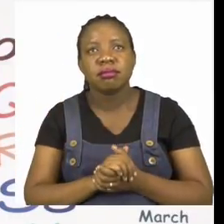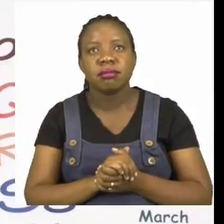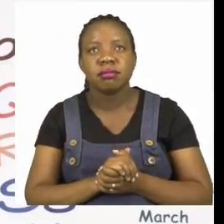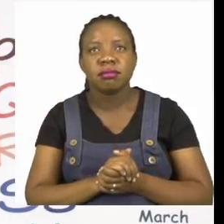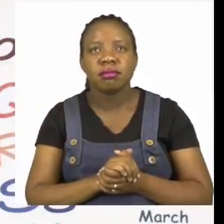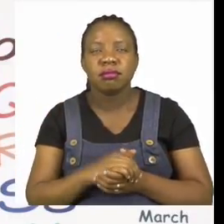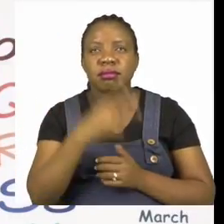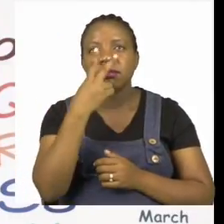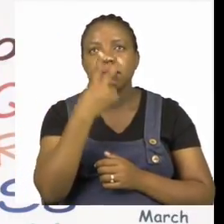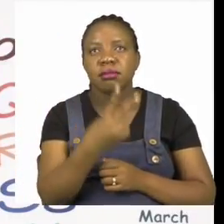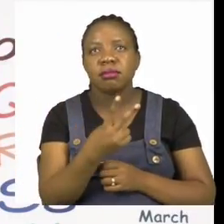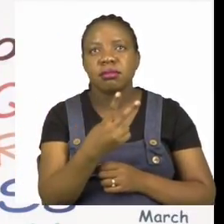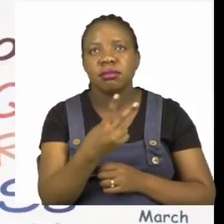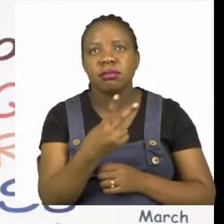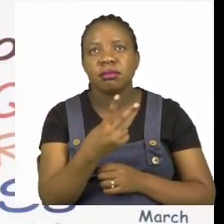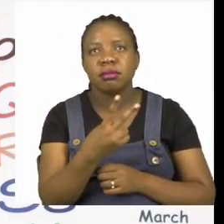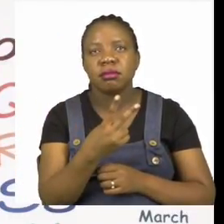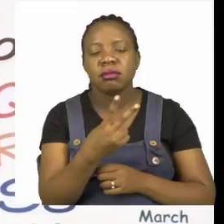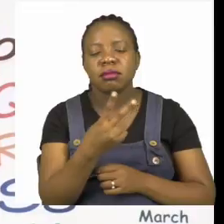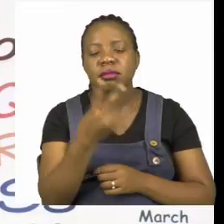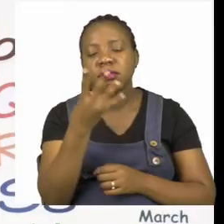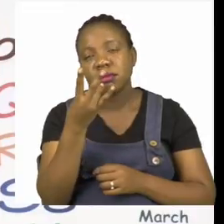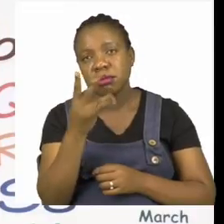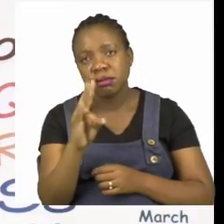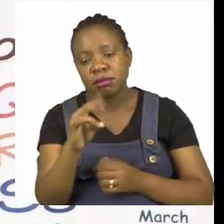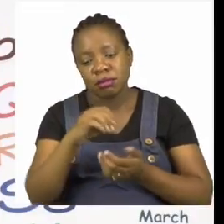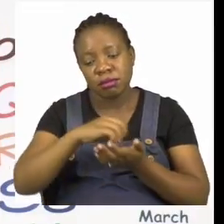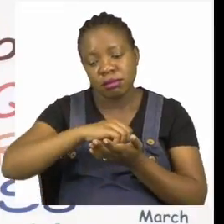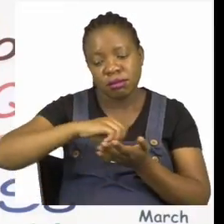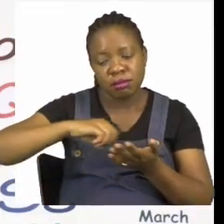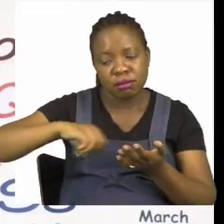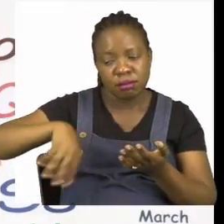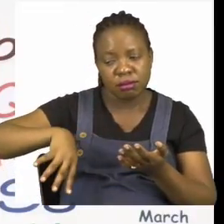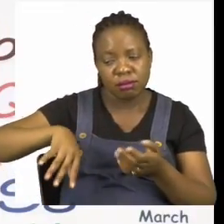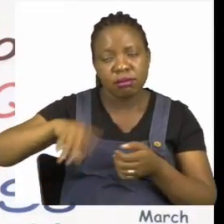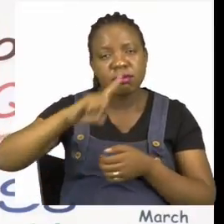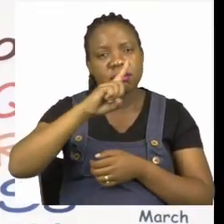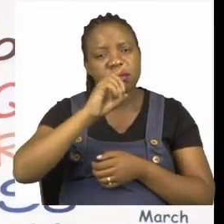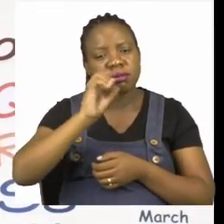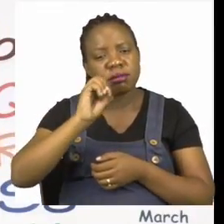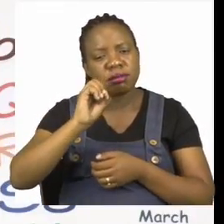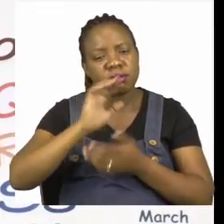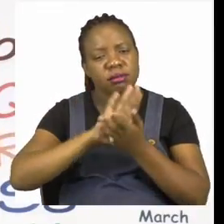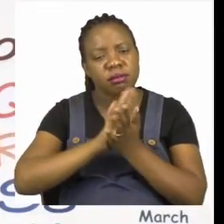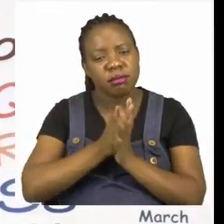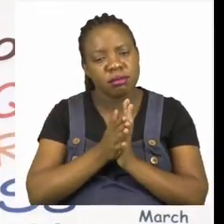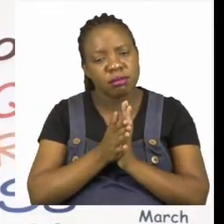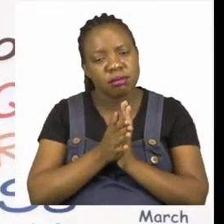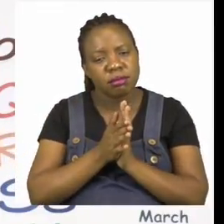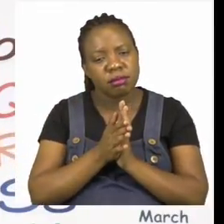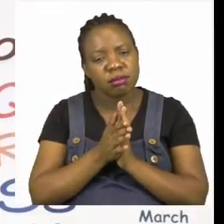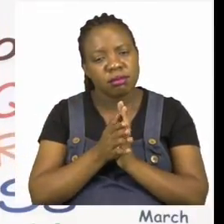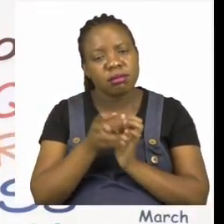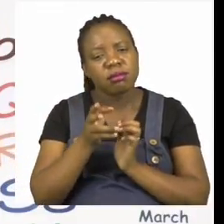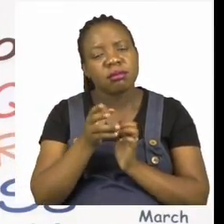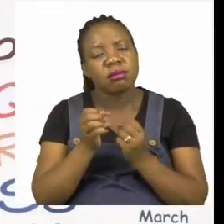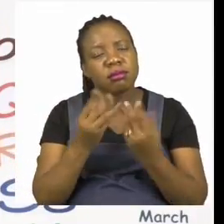27 and we take away 10 becomes 17.